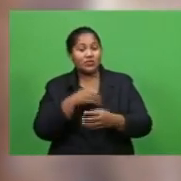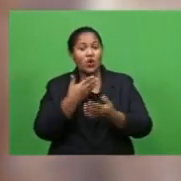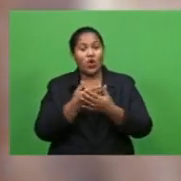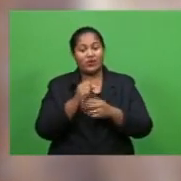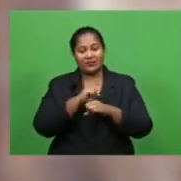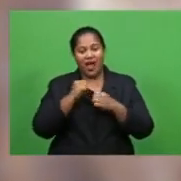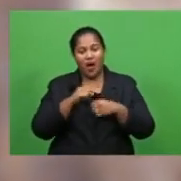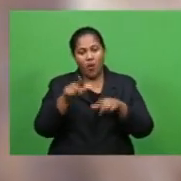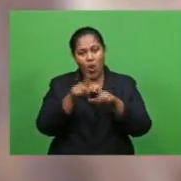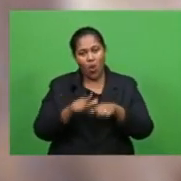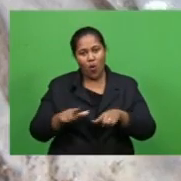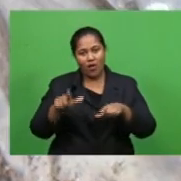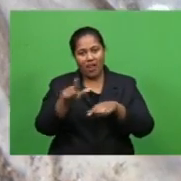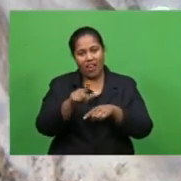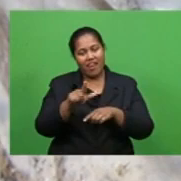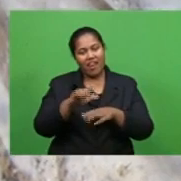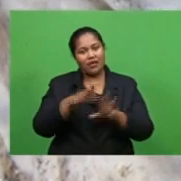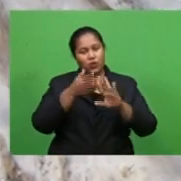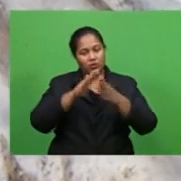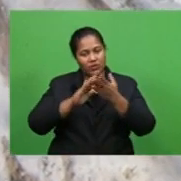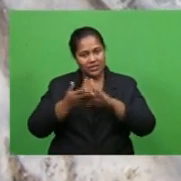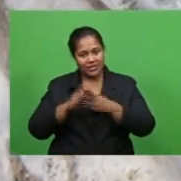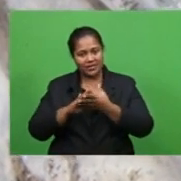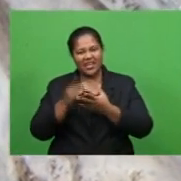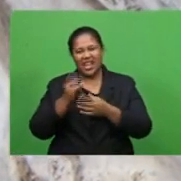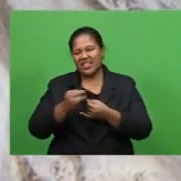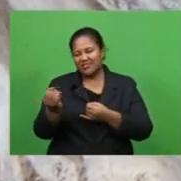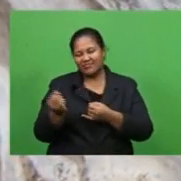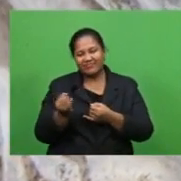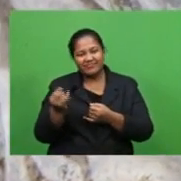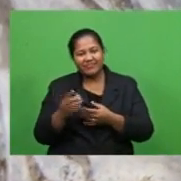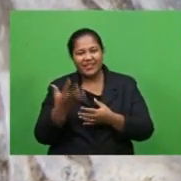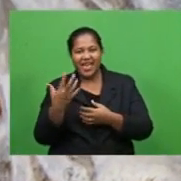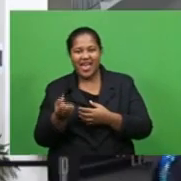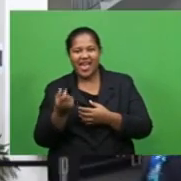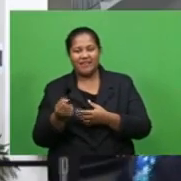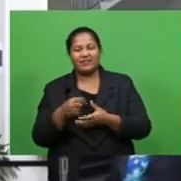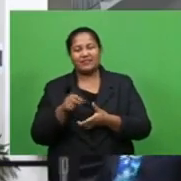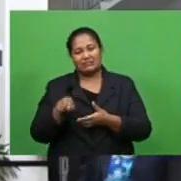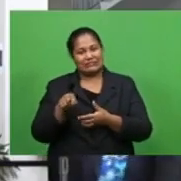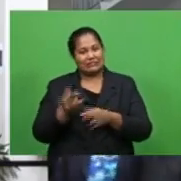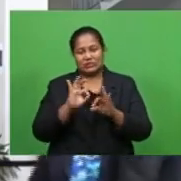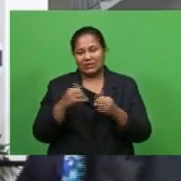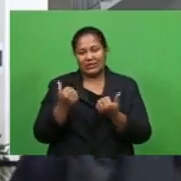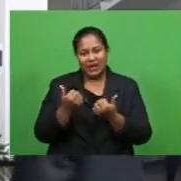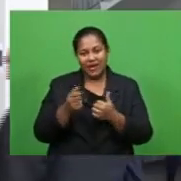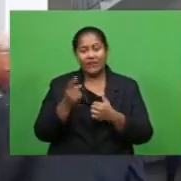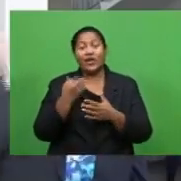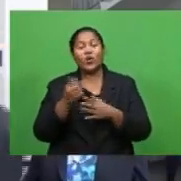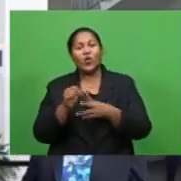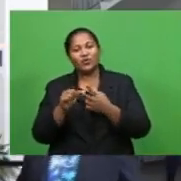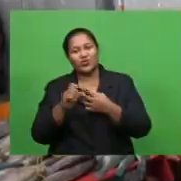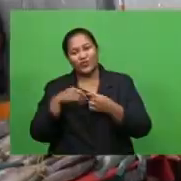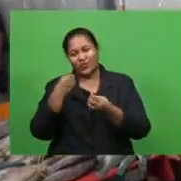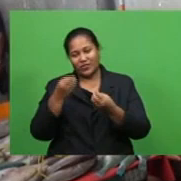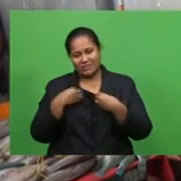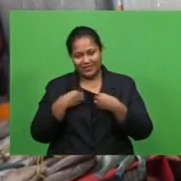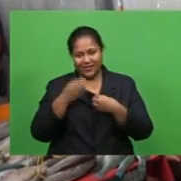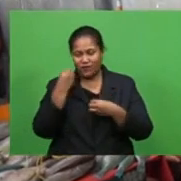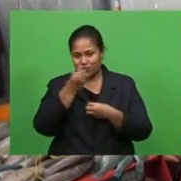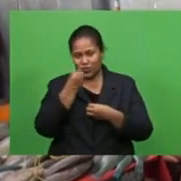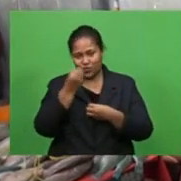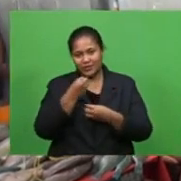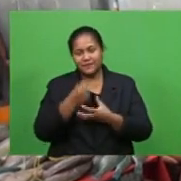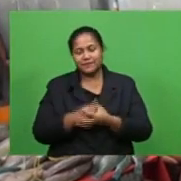rural local communities and the income generations that they are getting and also on the basis of food security. The